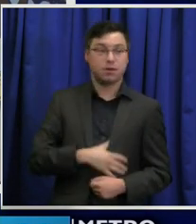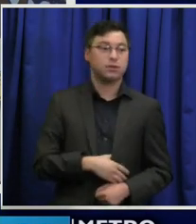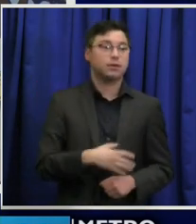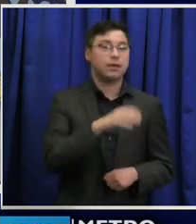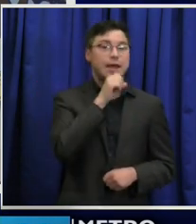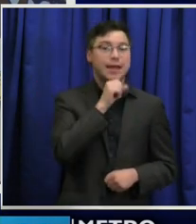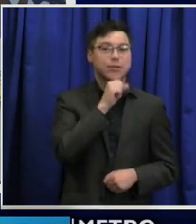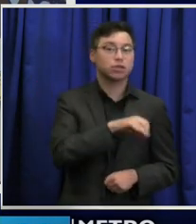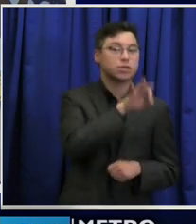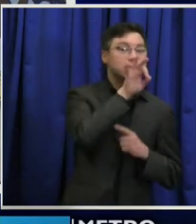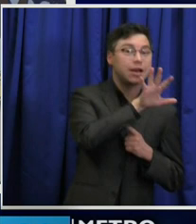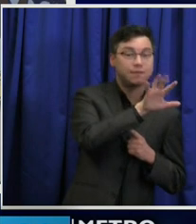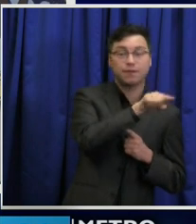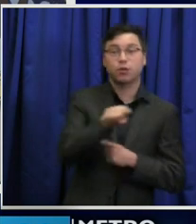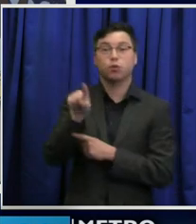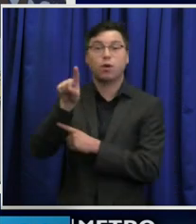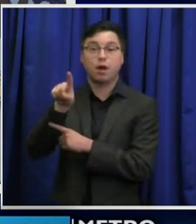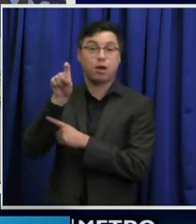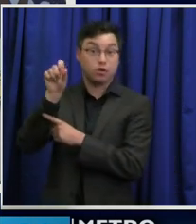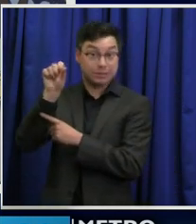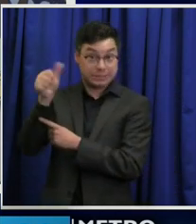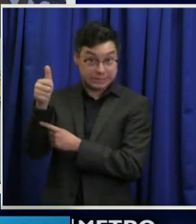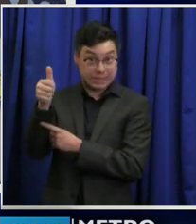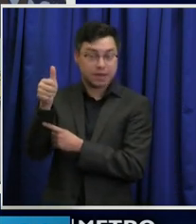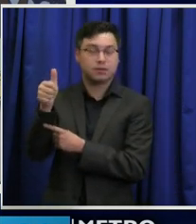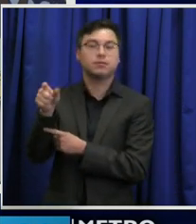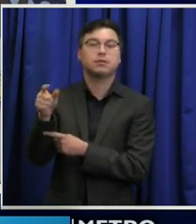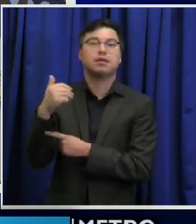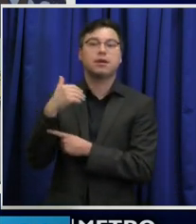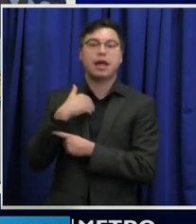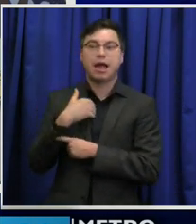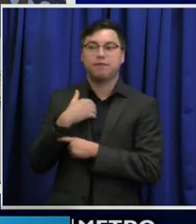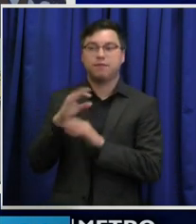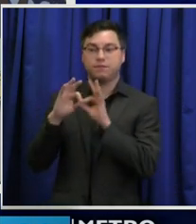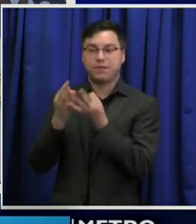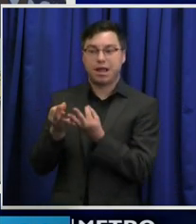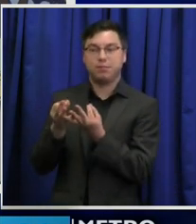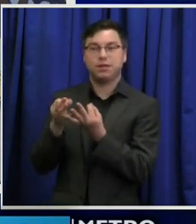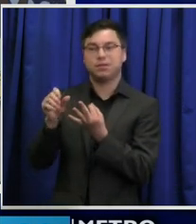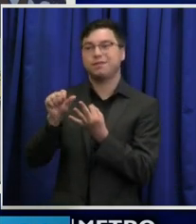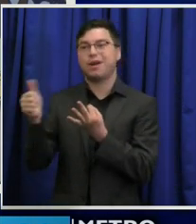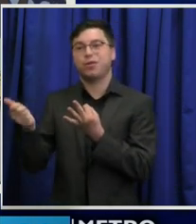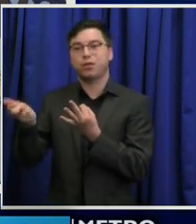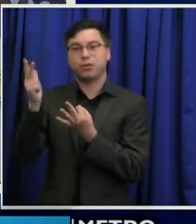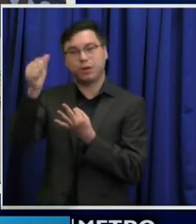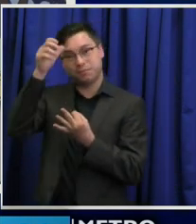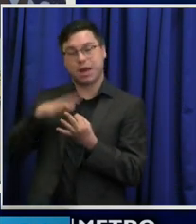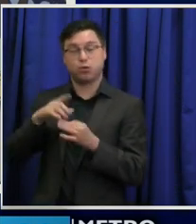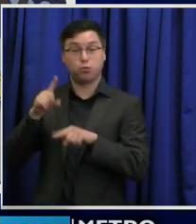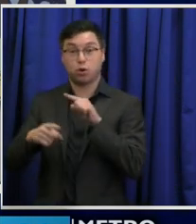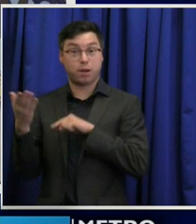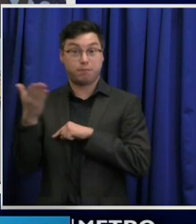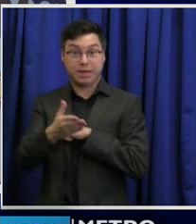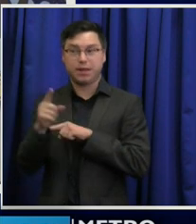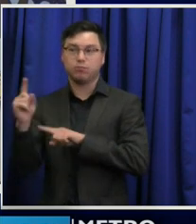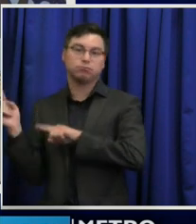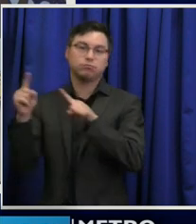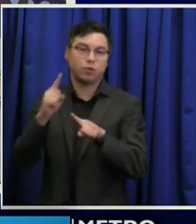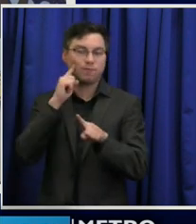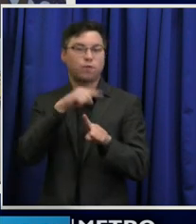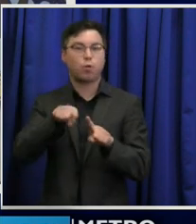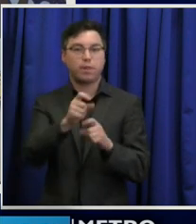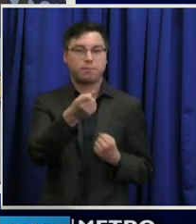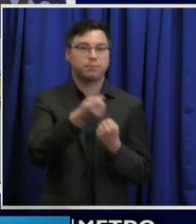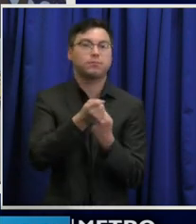years old. Their families and the families of three other men who could not be there were also in attendance. The sitting president at the time, William